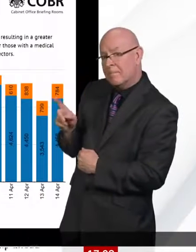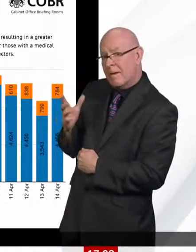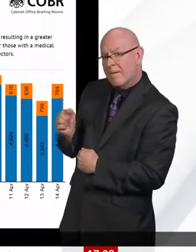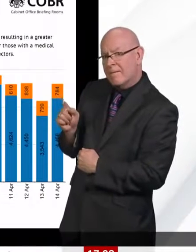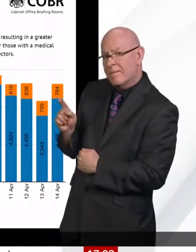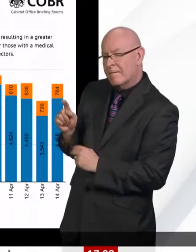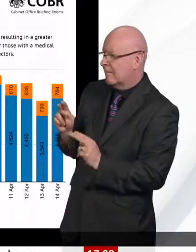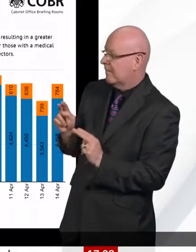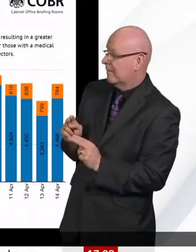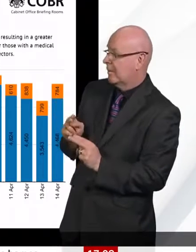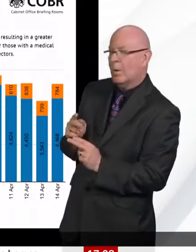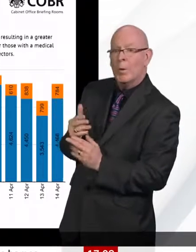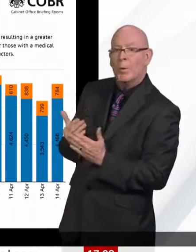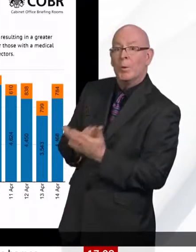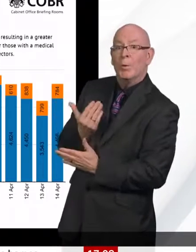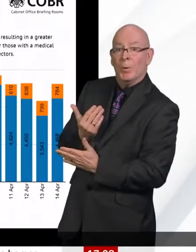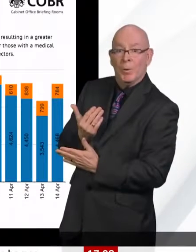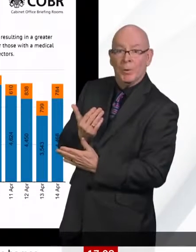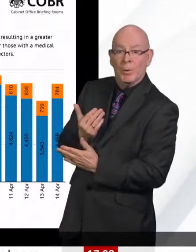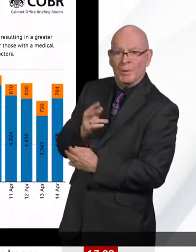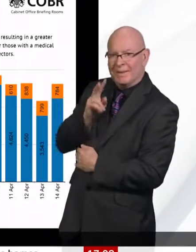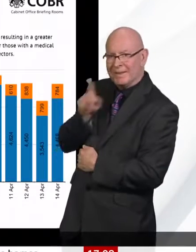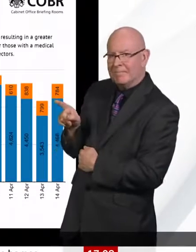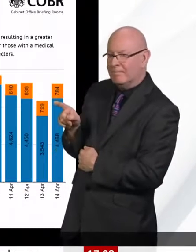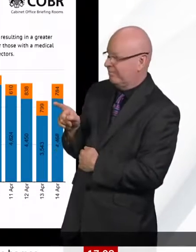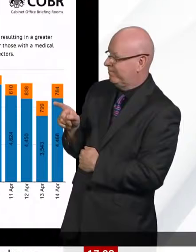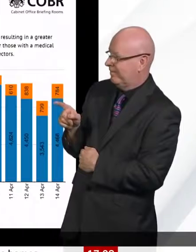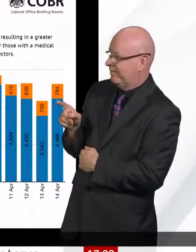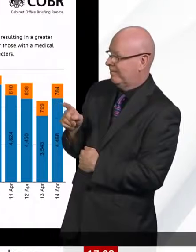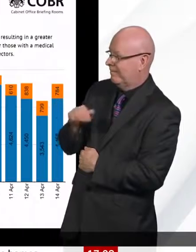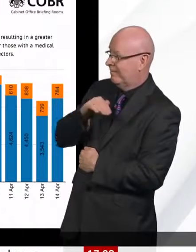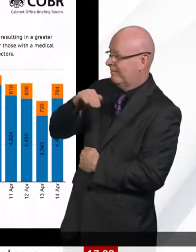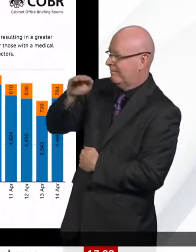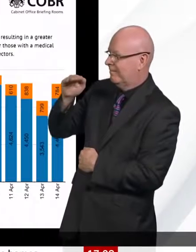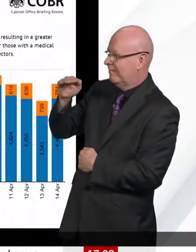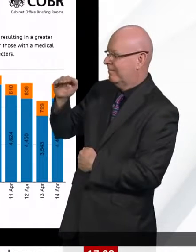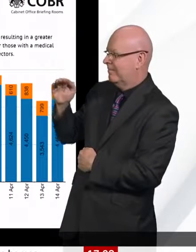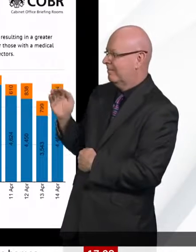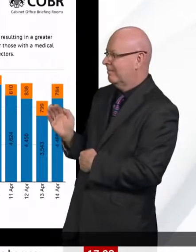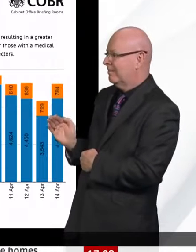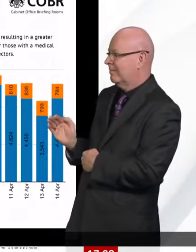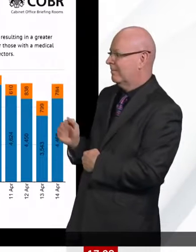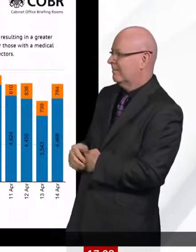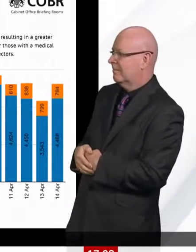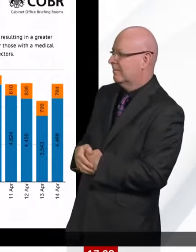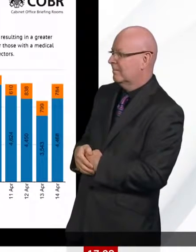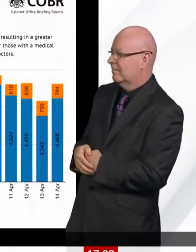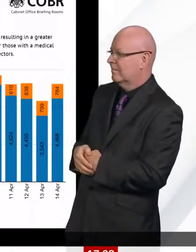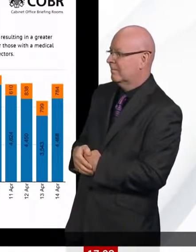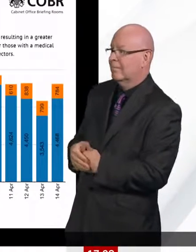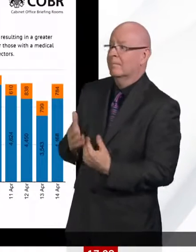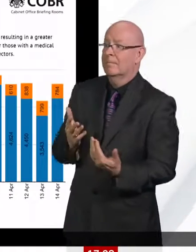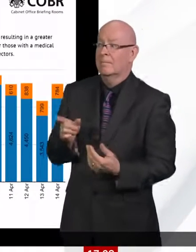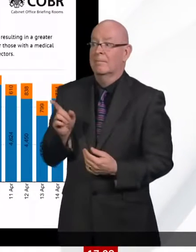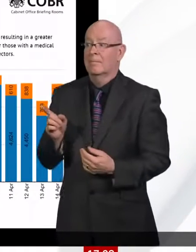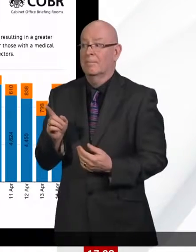So this data will never be a true, complete reflection. But I think in the next slide, you can